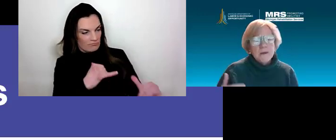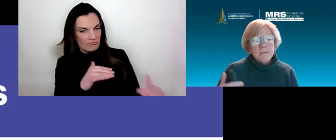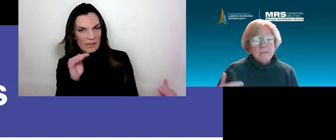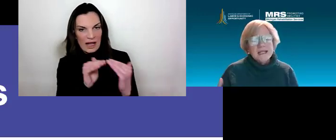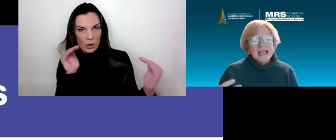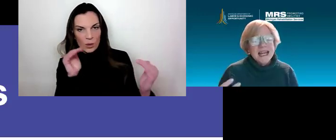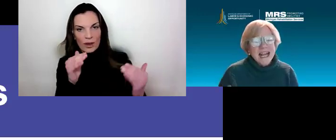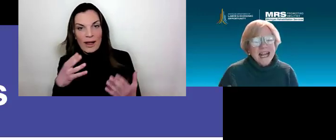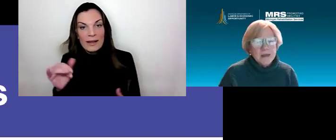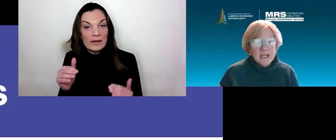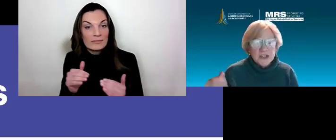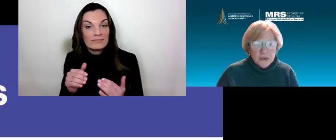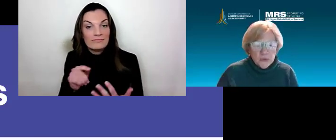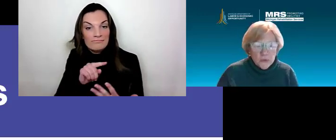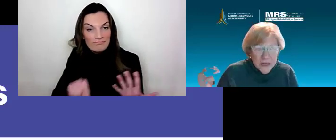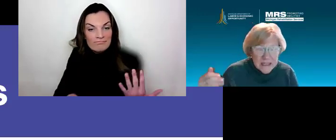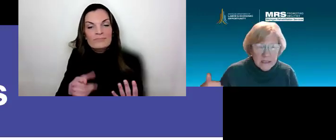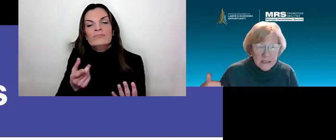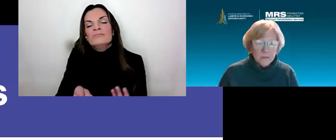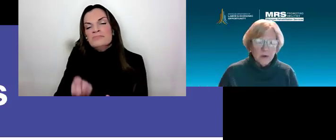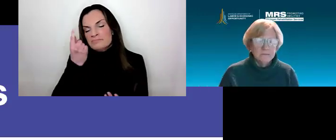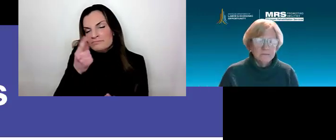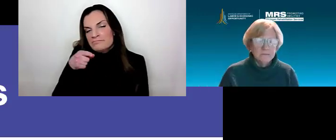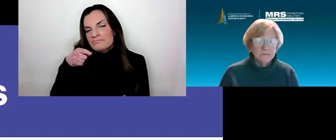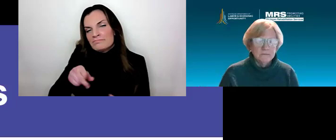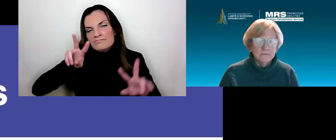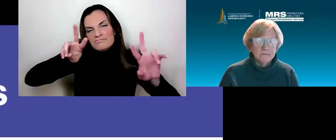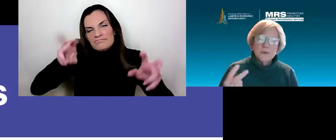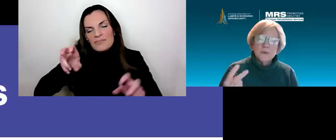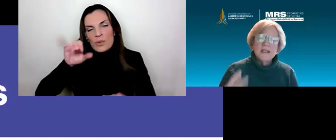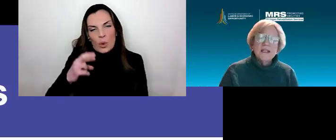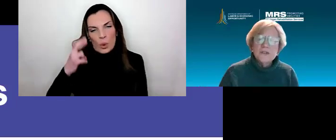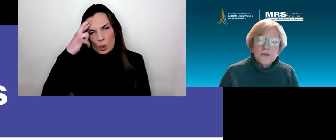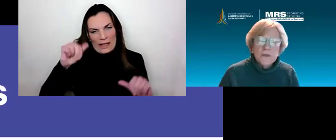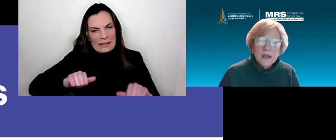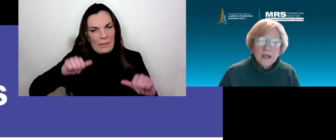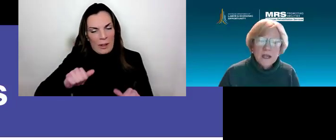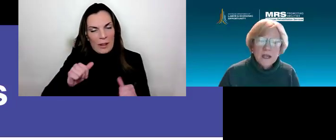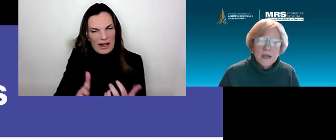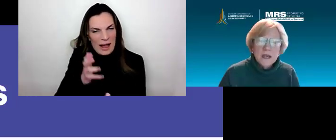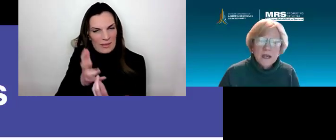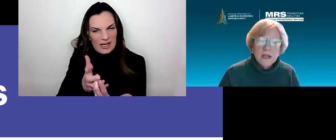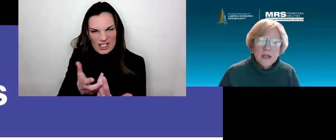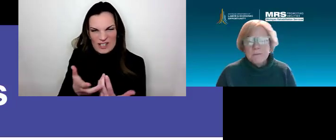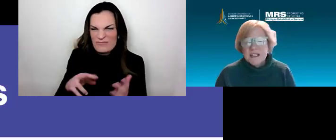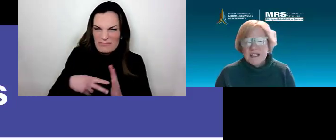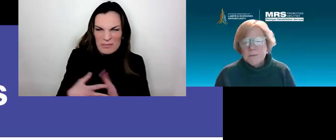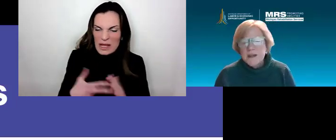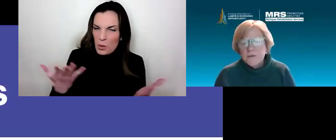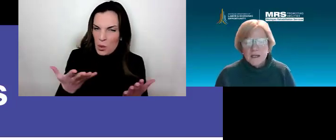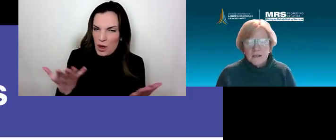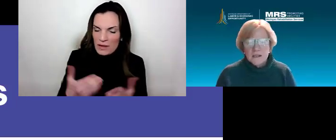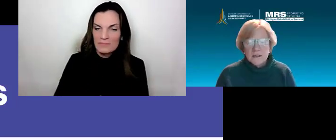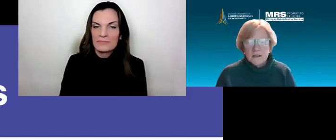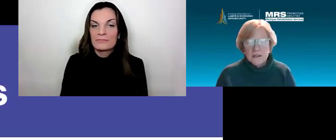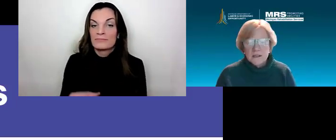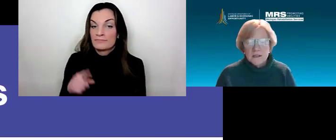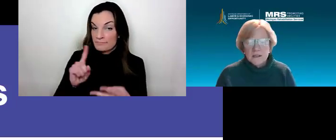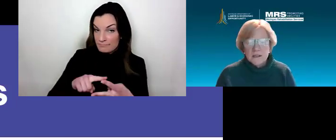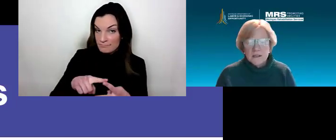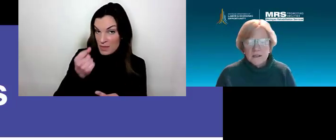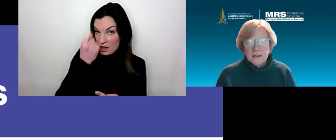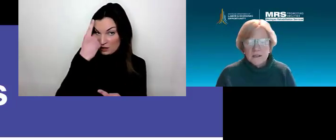what makes an accommodation reasonable? Well, there's really two things. First, it must be effective.